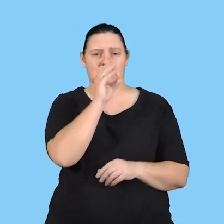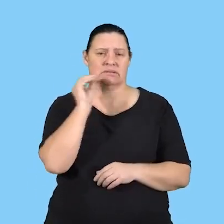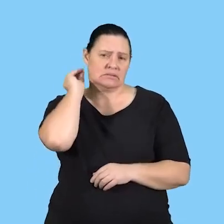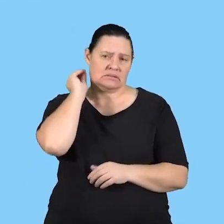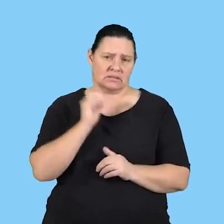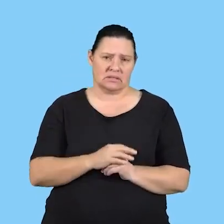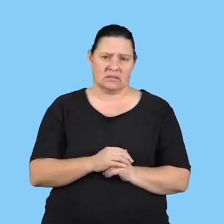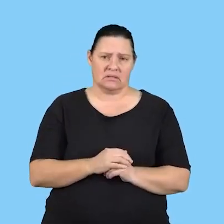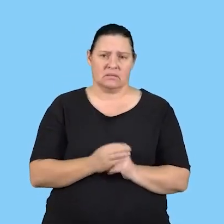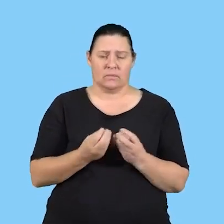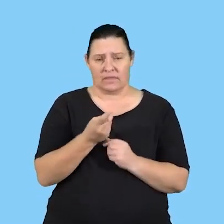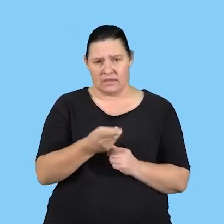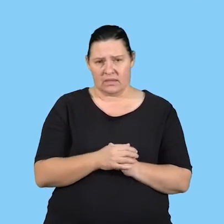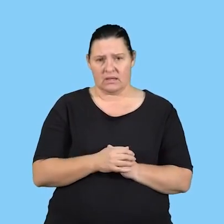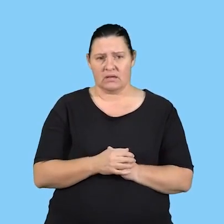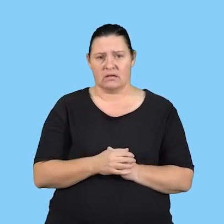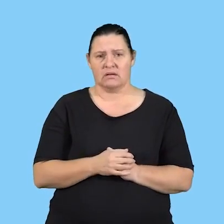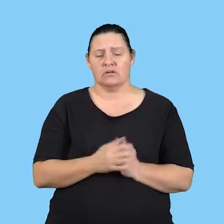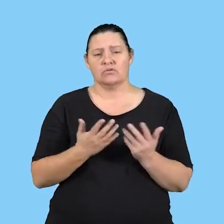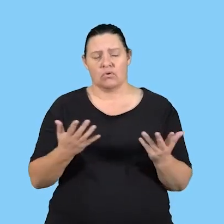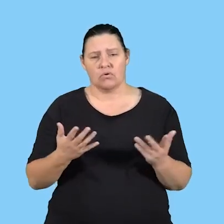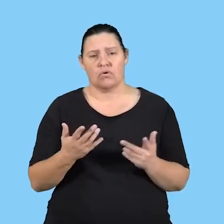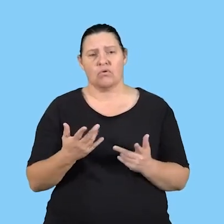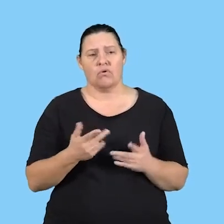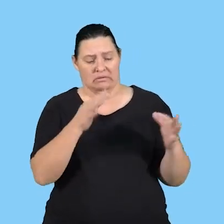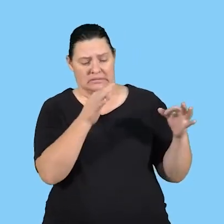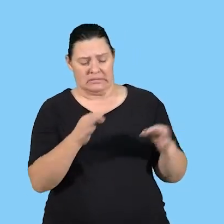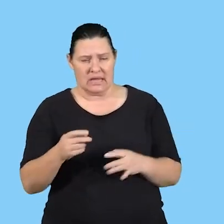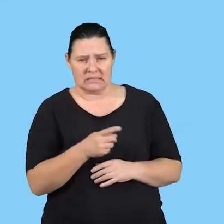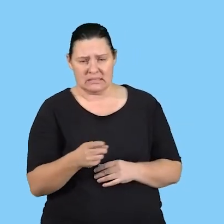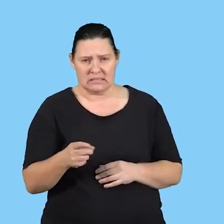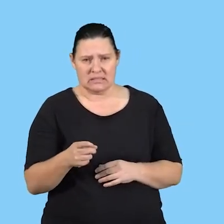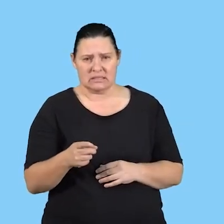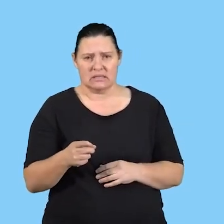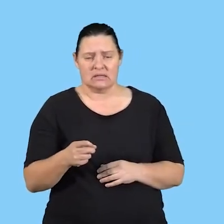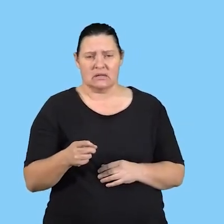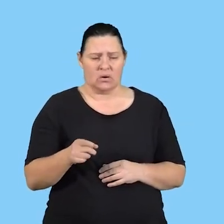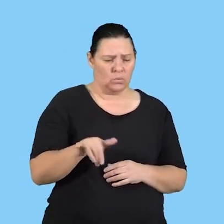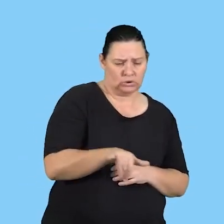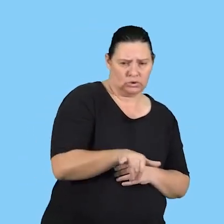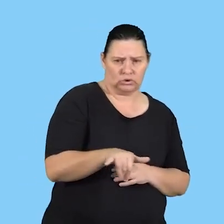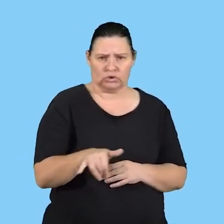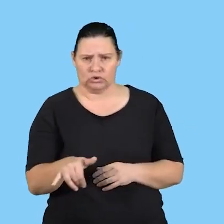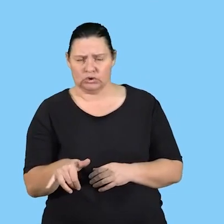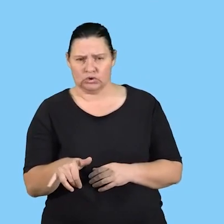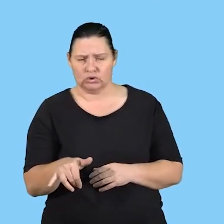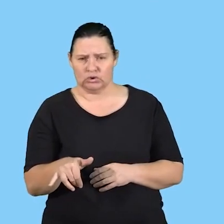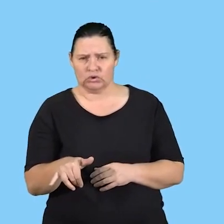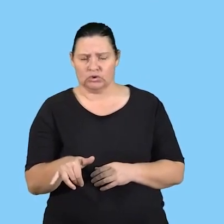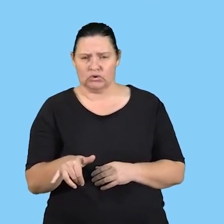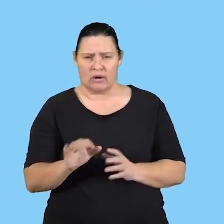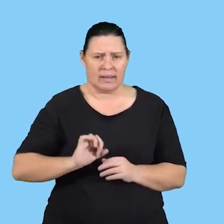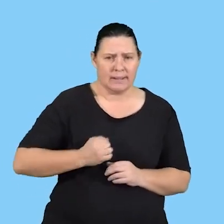note of with this. So in making these decisions about which topic is